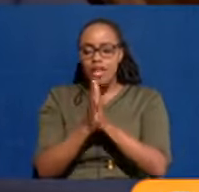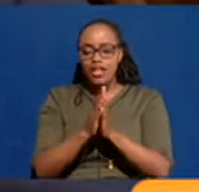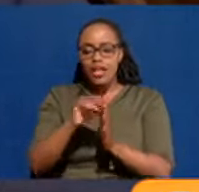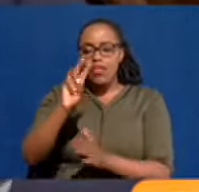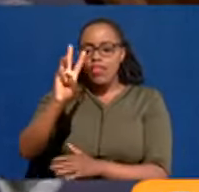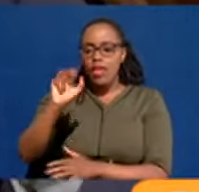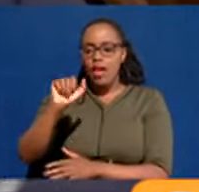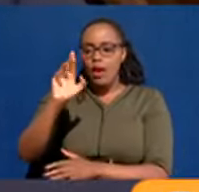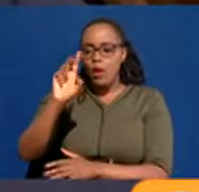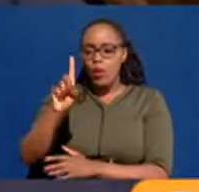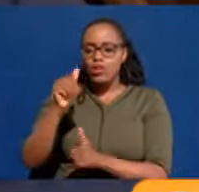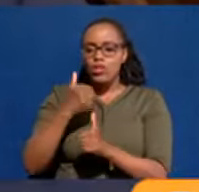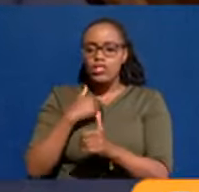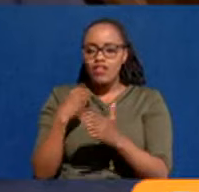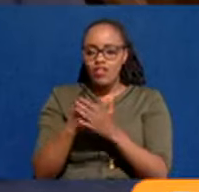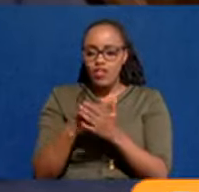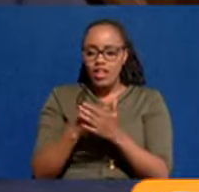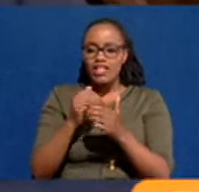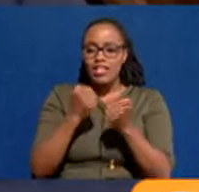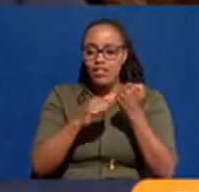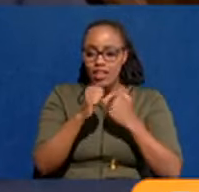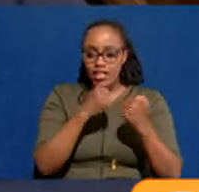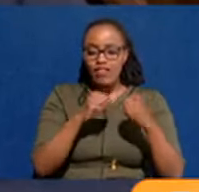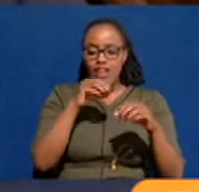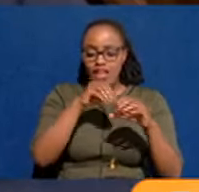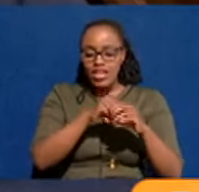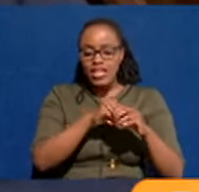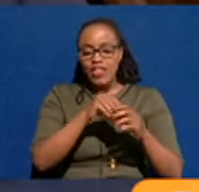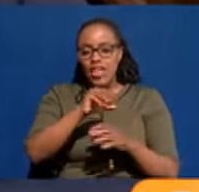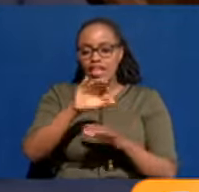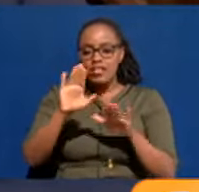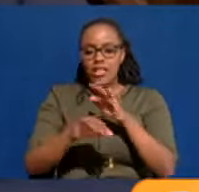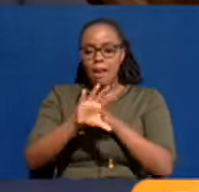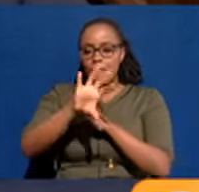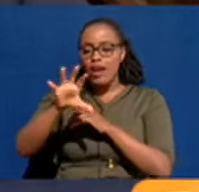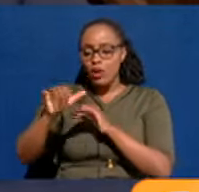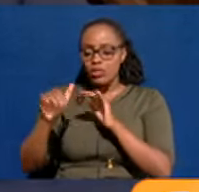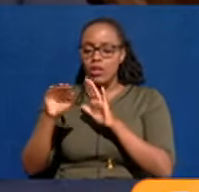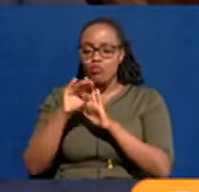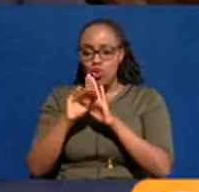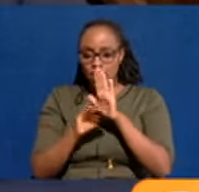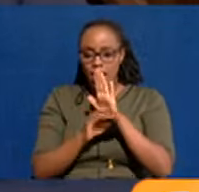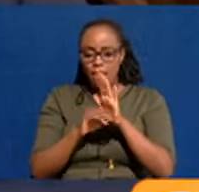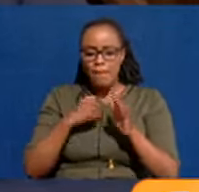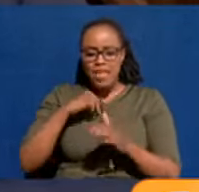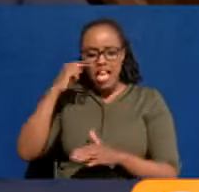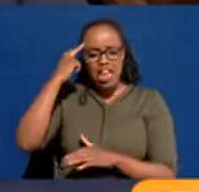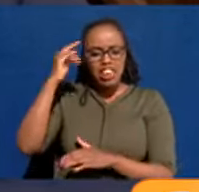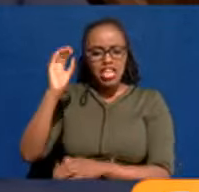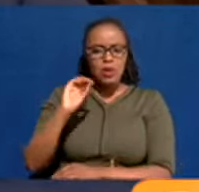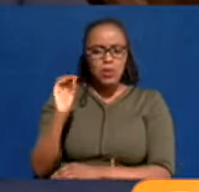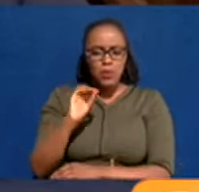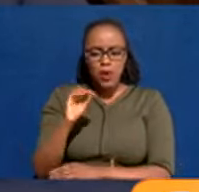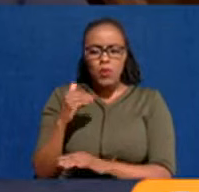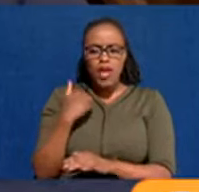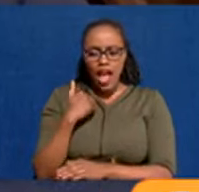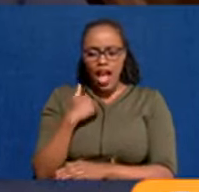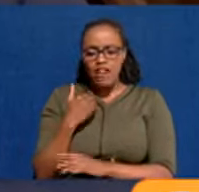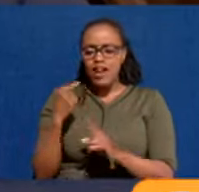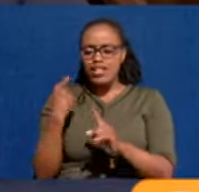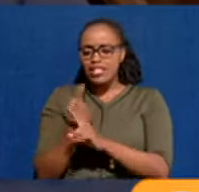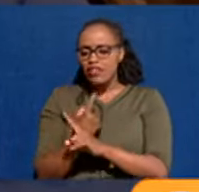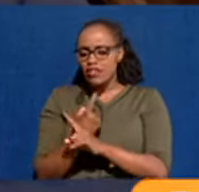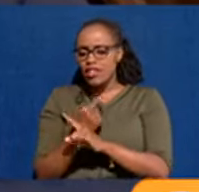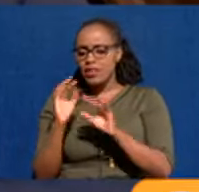which already we finance in certain activities under the boroughs and sub-county program. So I don't think that we will have very different